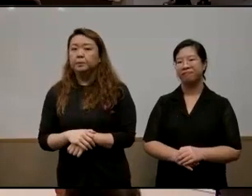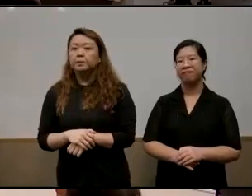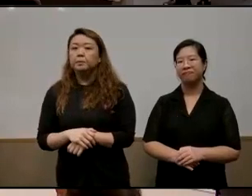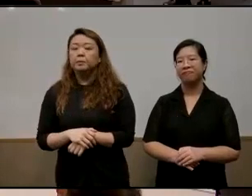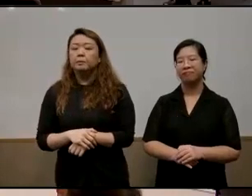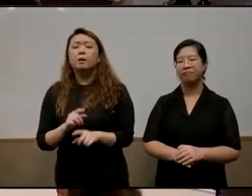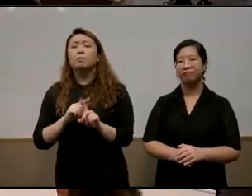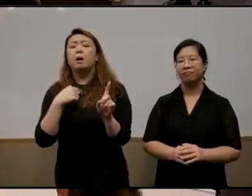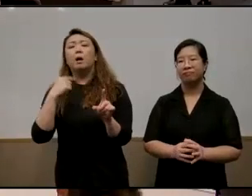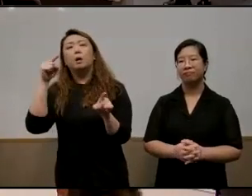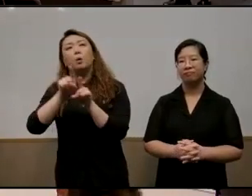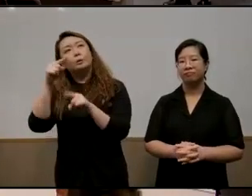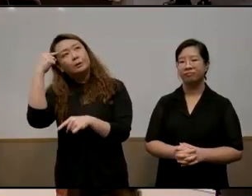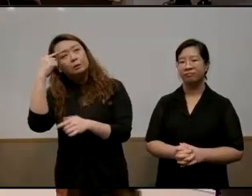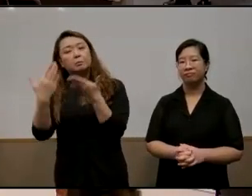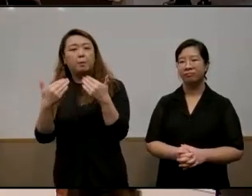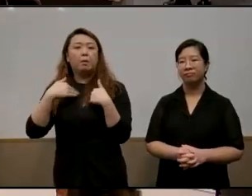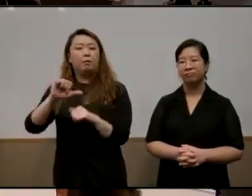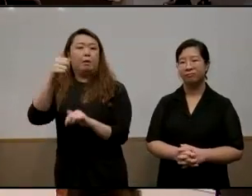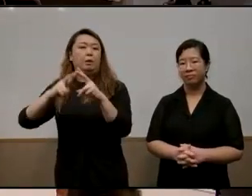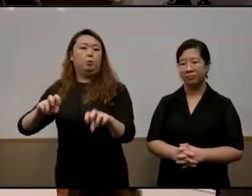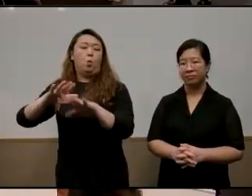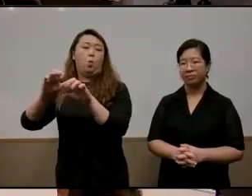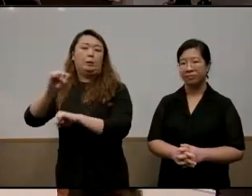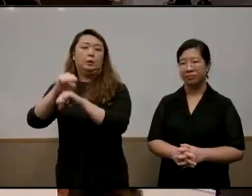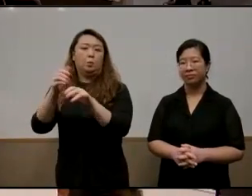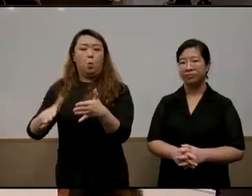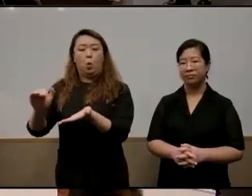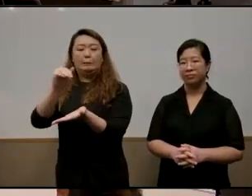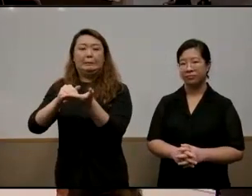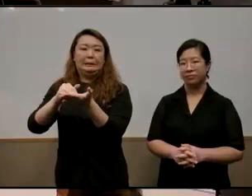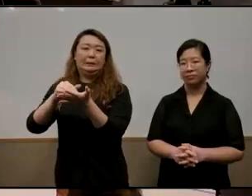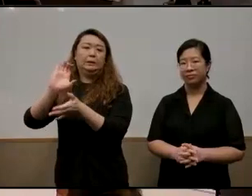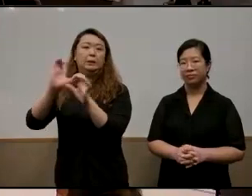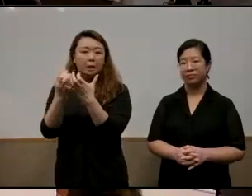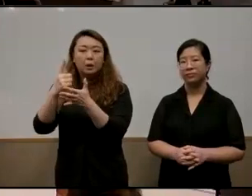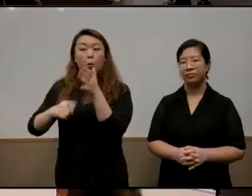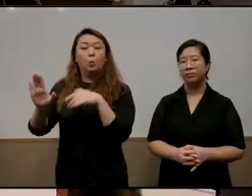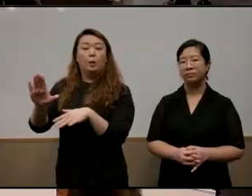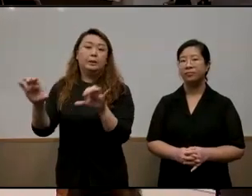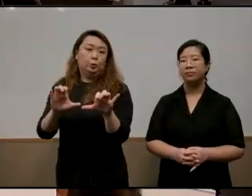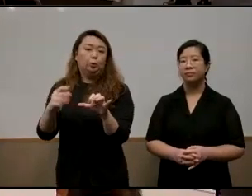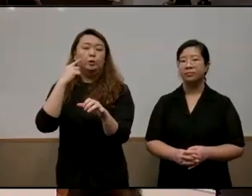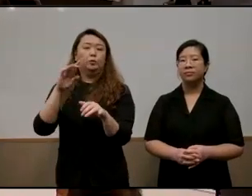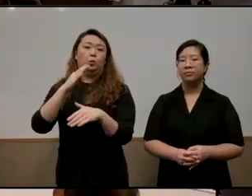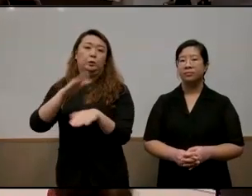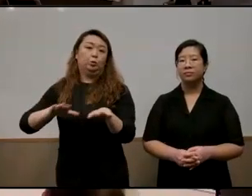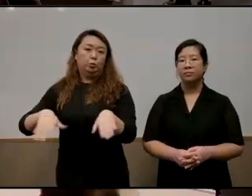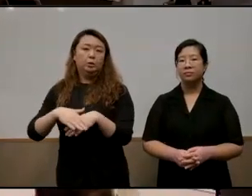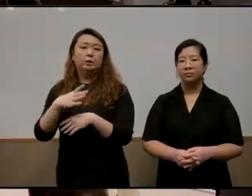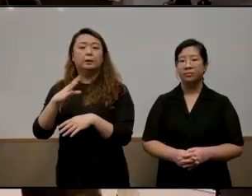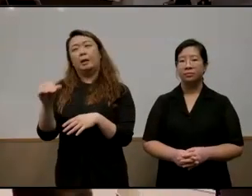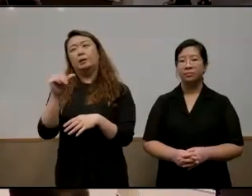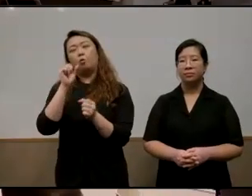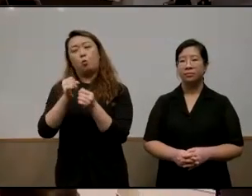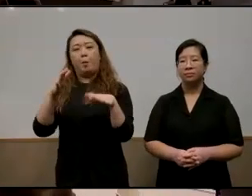i was kind of thinking also that there is some research out there on the singaporean middle class and what they are doing to and for their children um and less so on disadvantaged